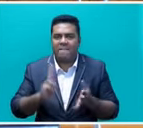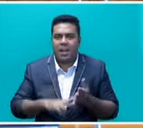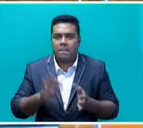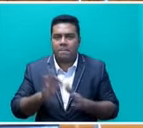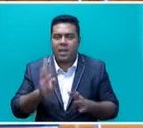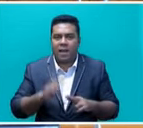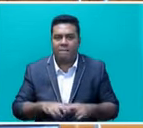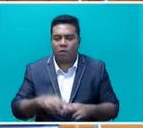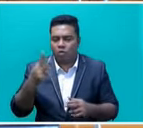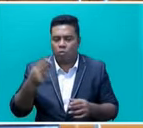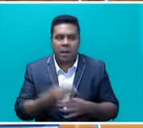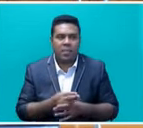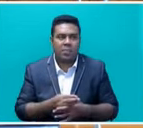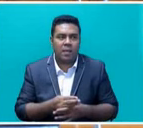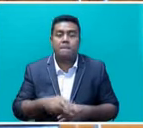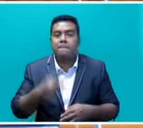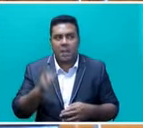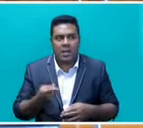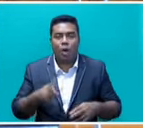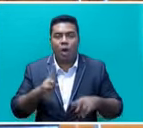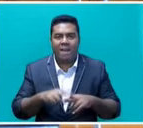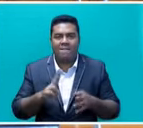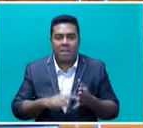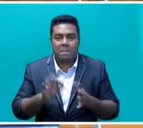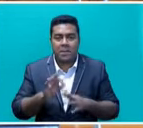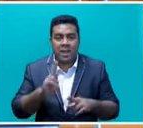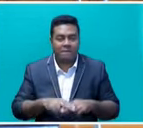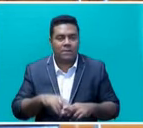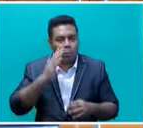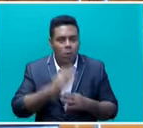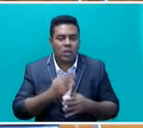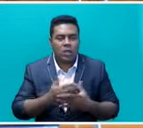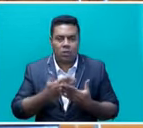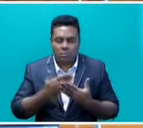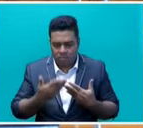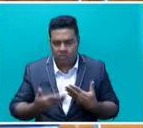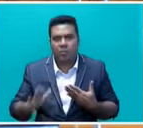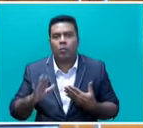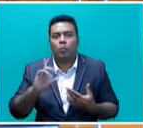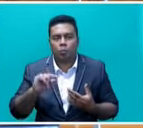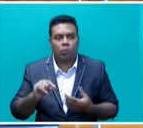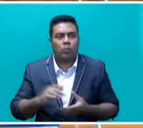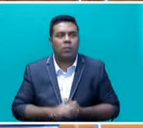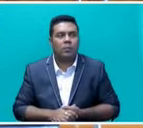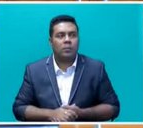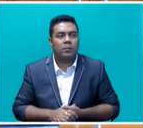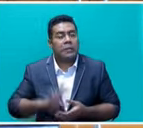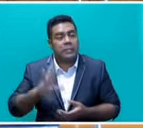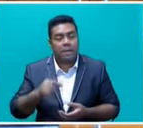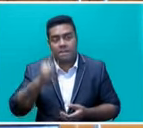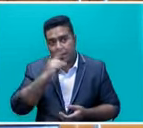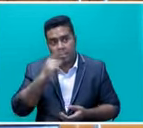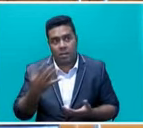for the previous three months. But FNPF is now working along those lines, so that, again, will be addressed. Some people